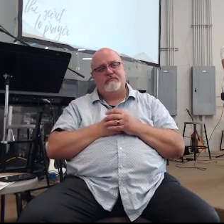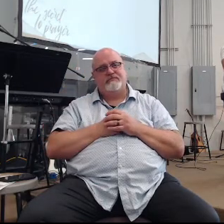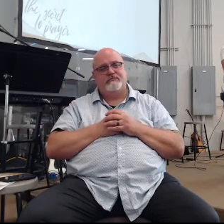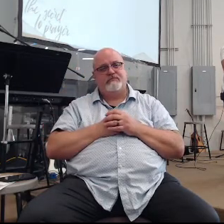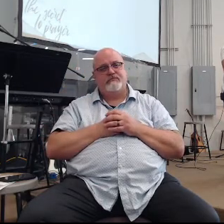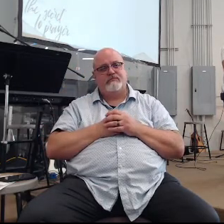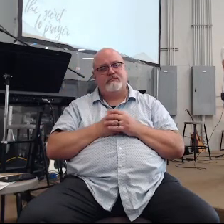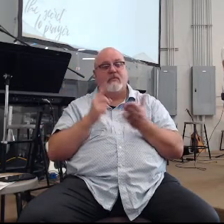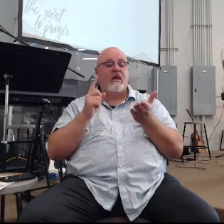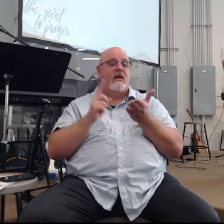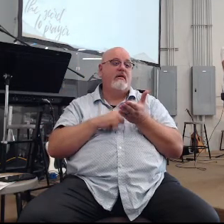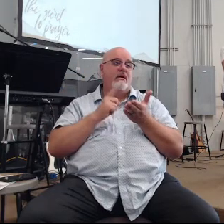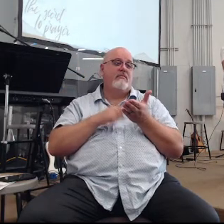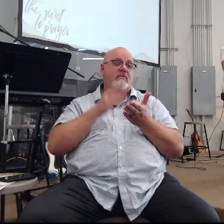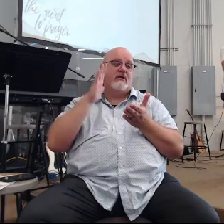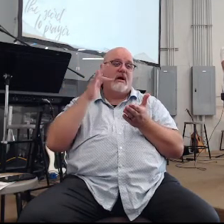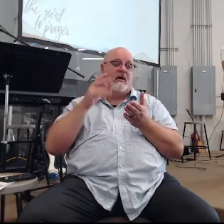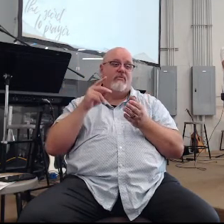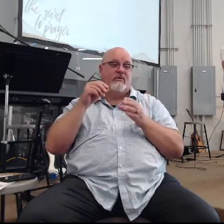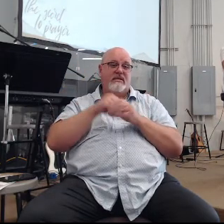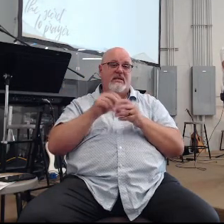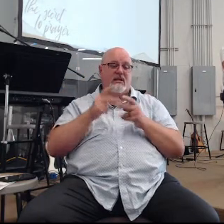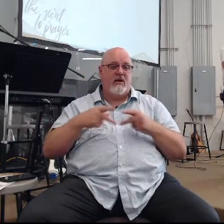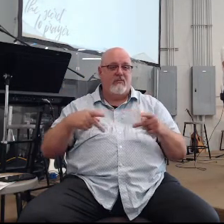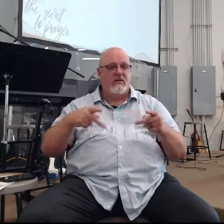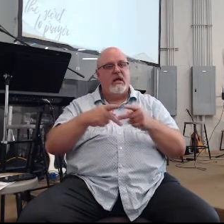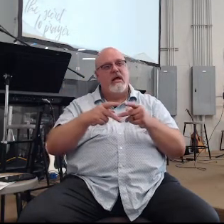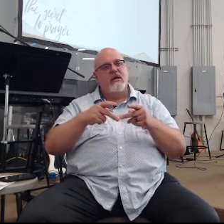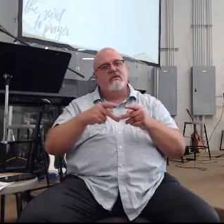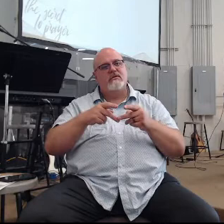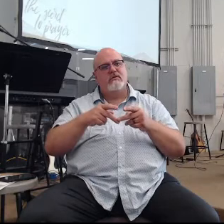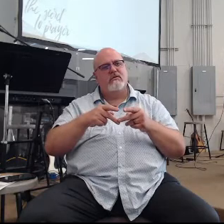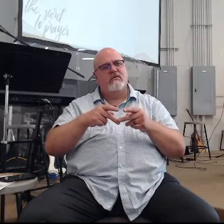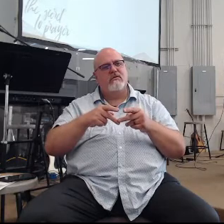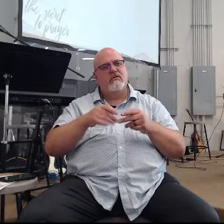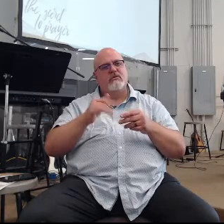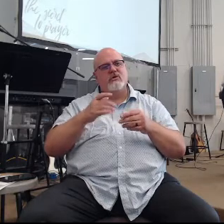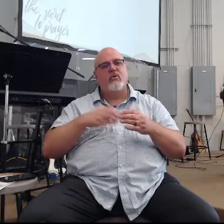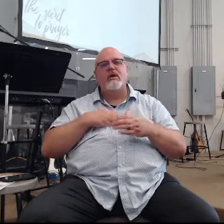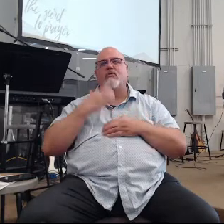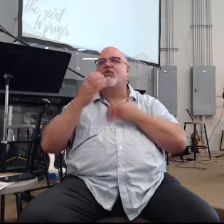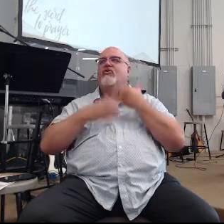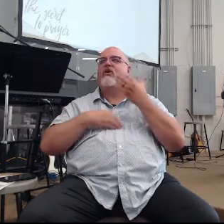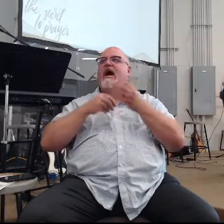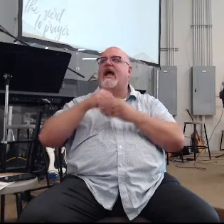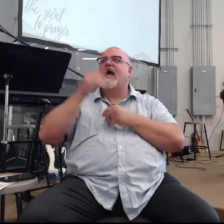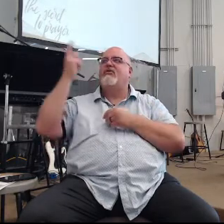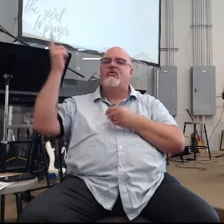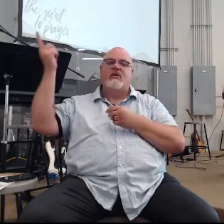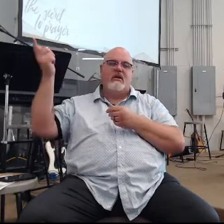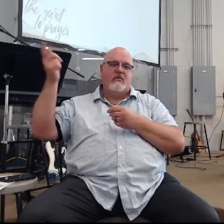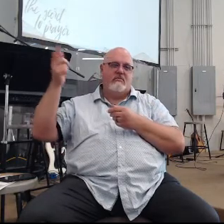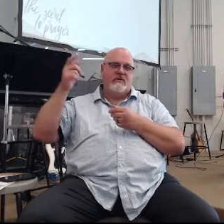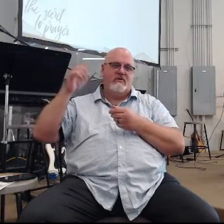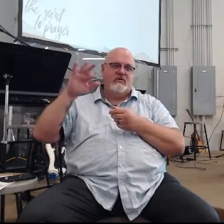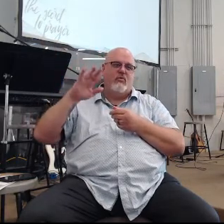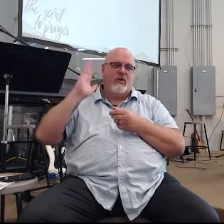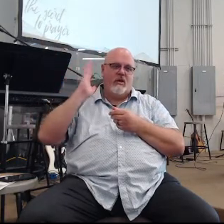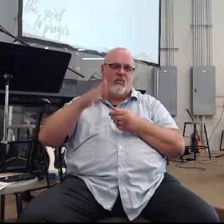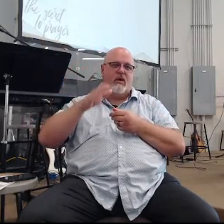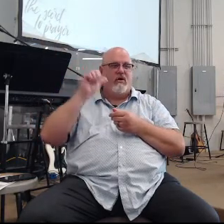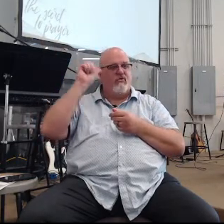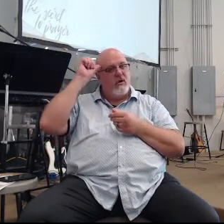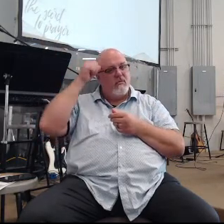and sometimes God puts us in those places so that we will cry out to him so that we'll remember